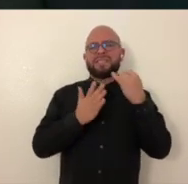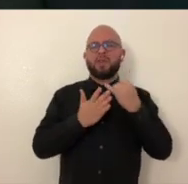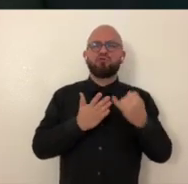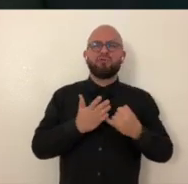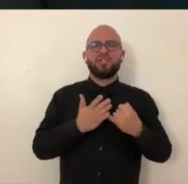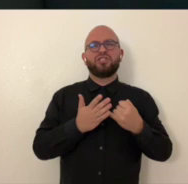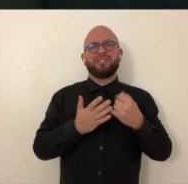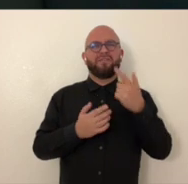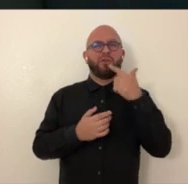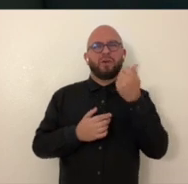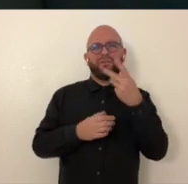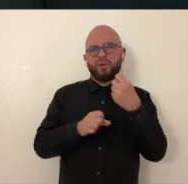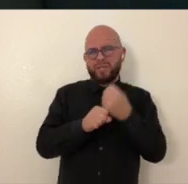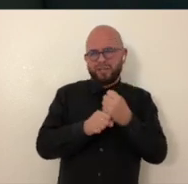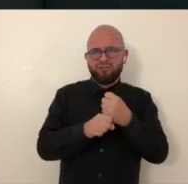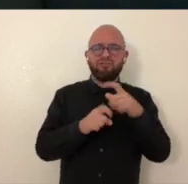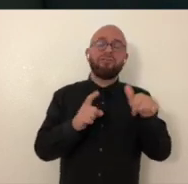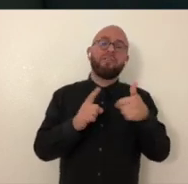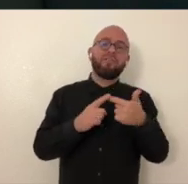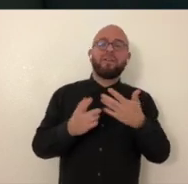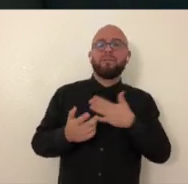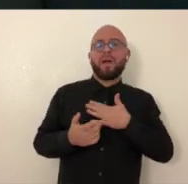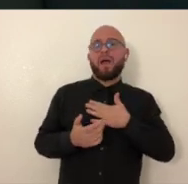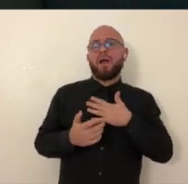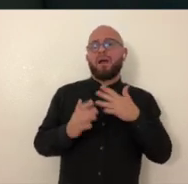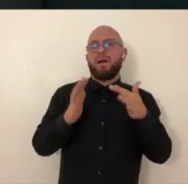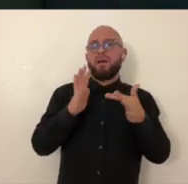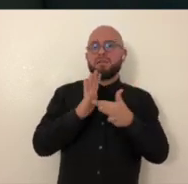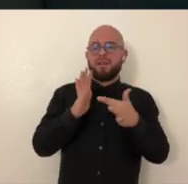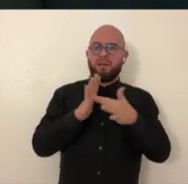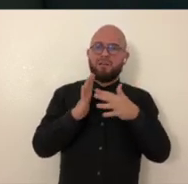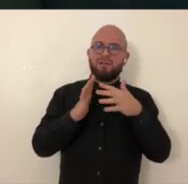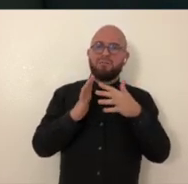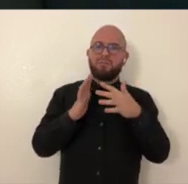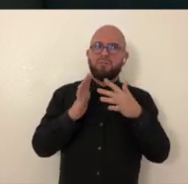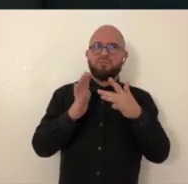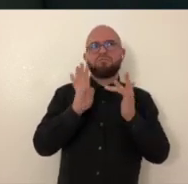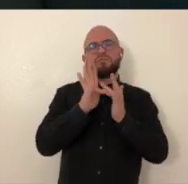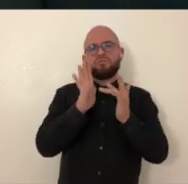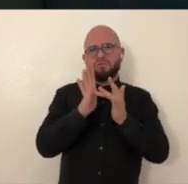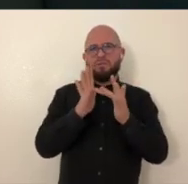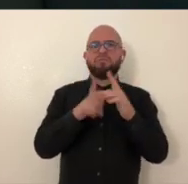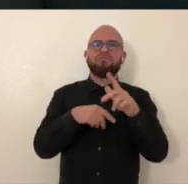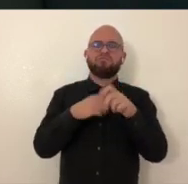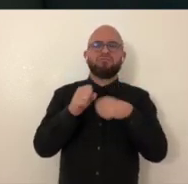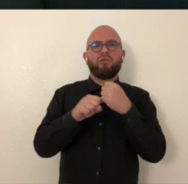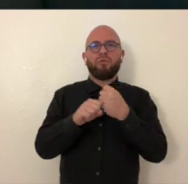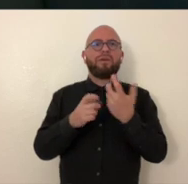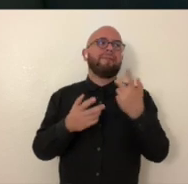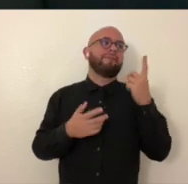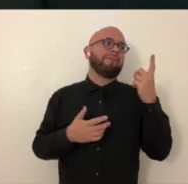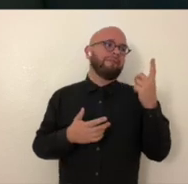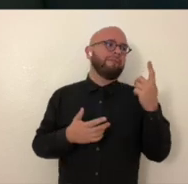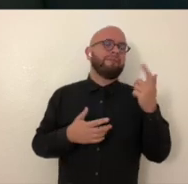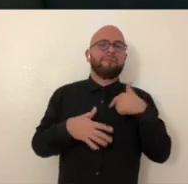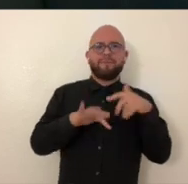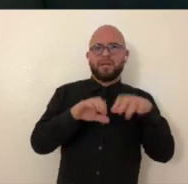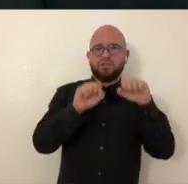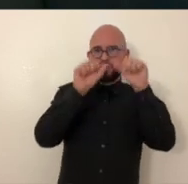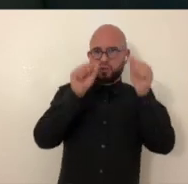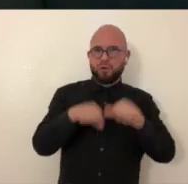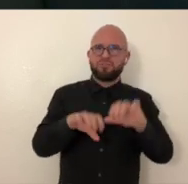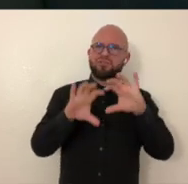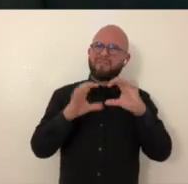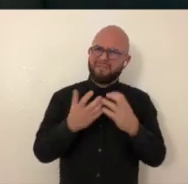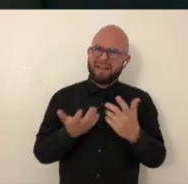2D illustration track for a few years. And then my sophomore year of college, I took